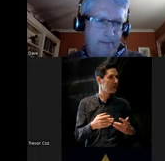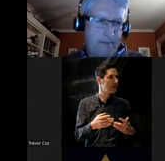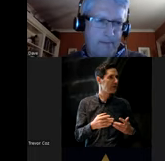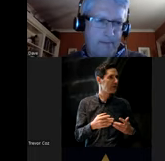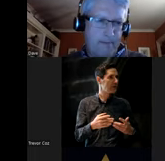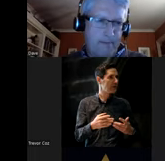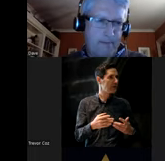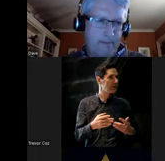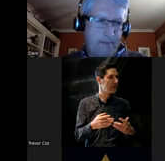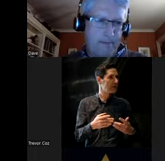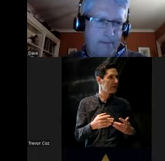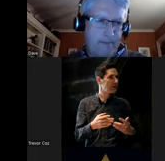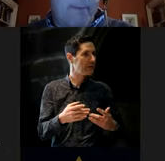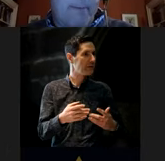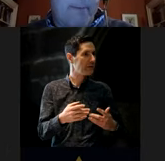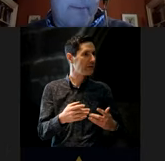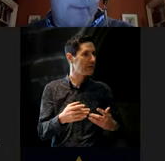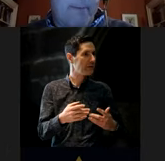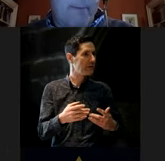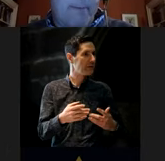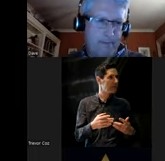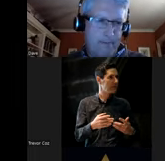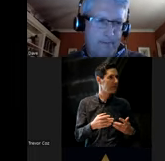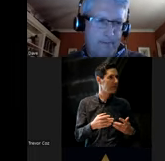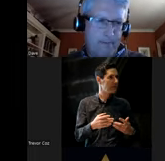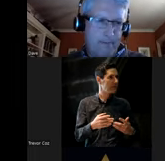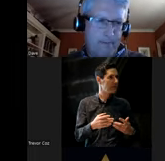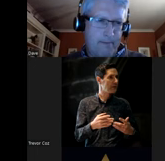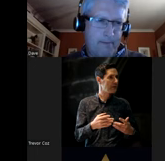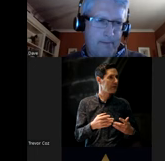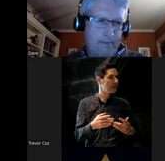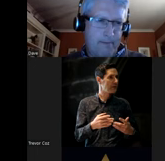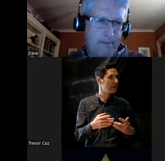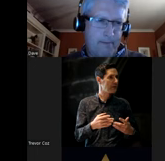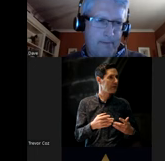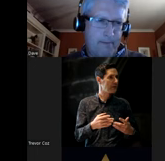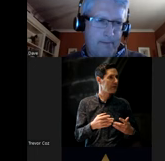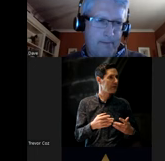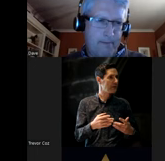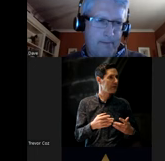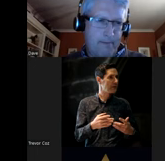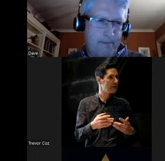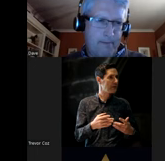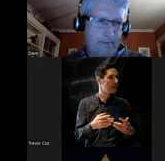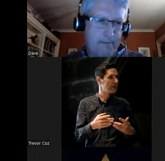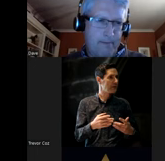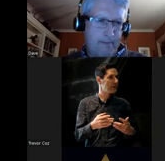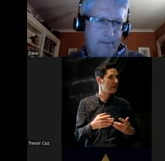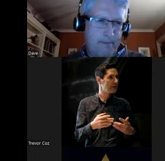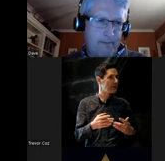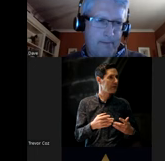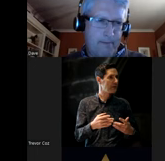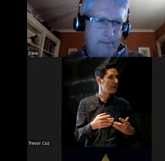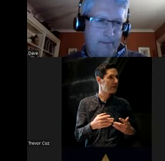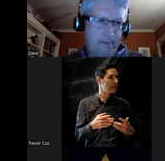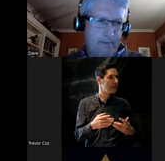small village of, the beautiful village of Meevy, just down the, uh, remainder of the, uh, the river Meevy. A 1941 German